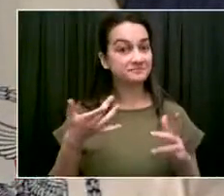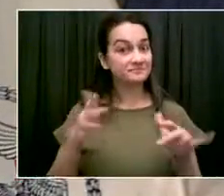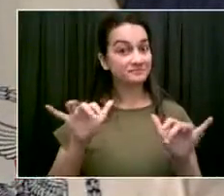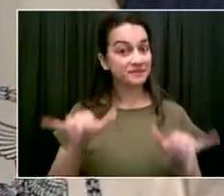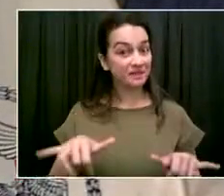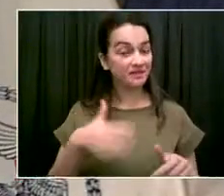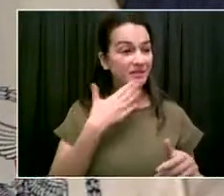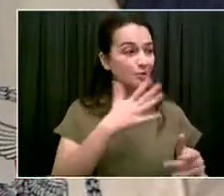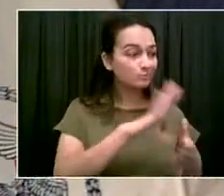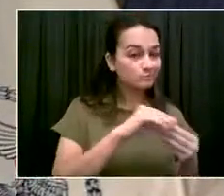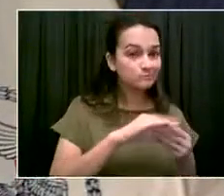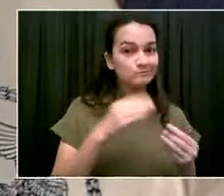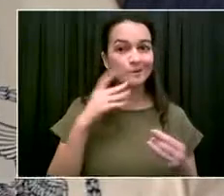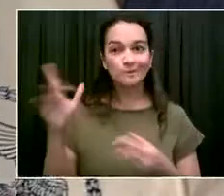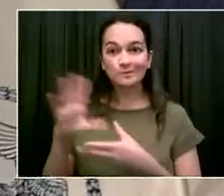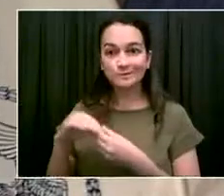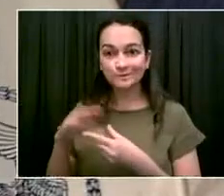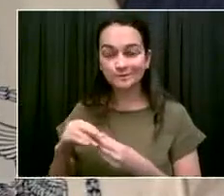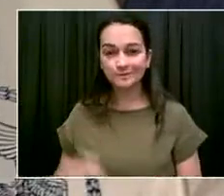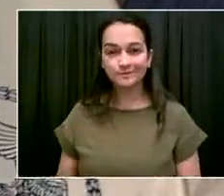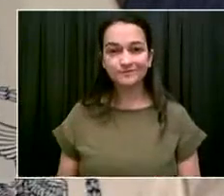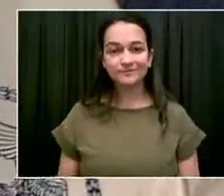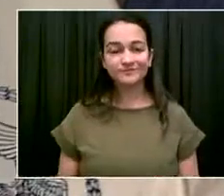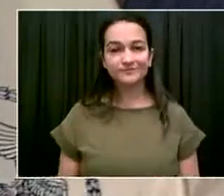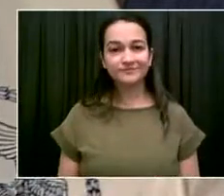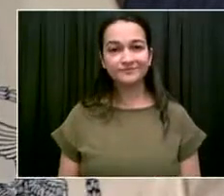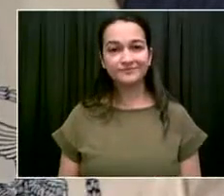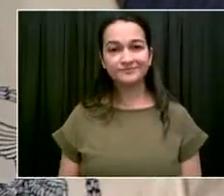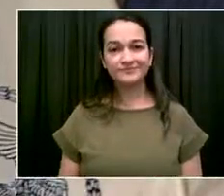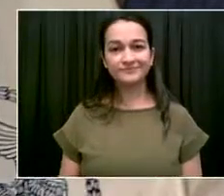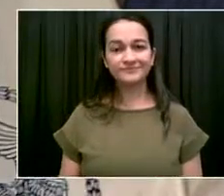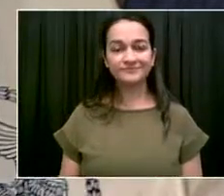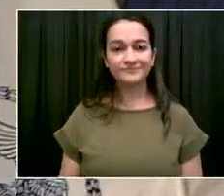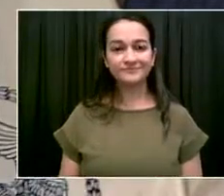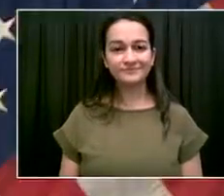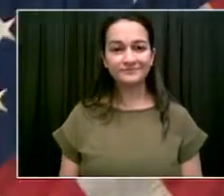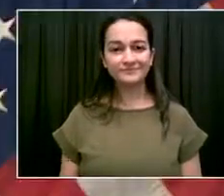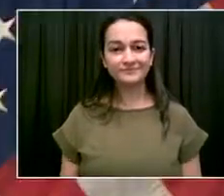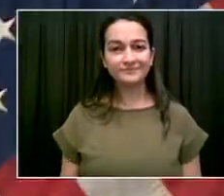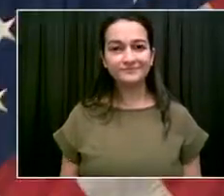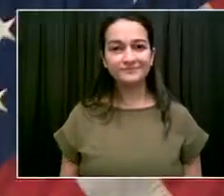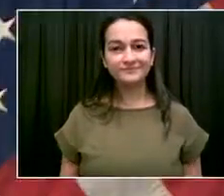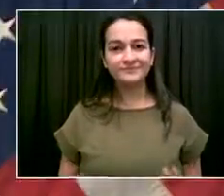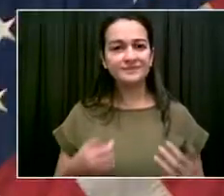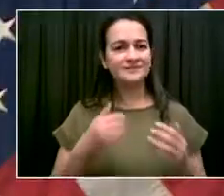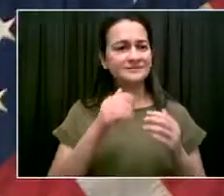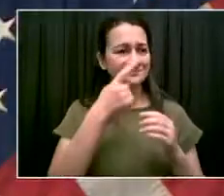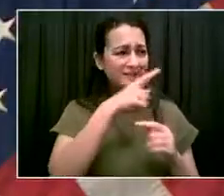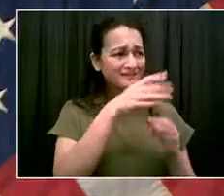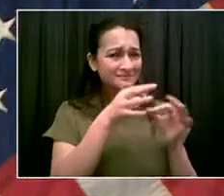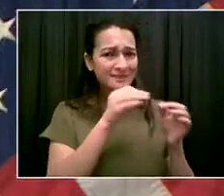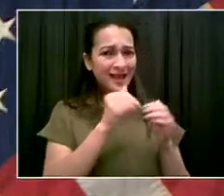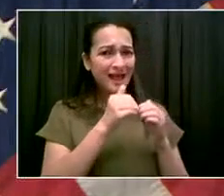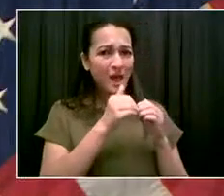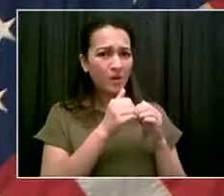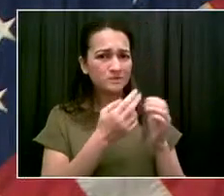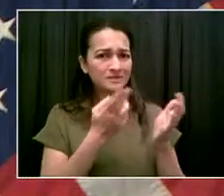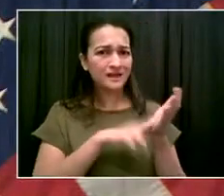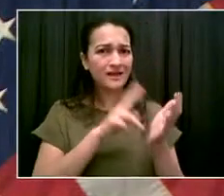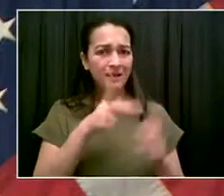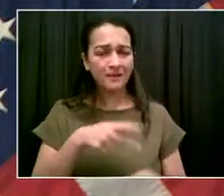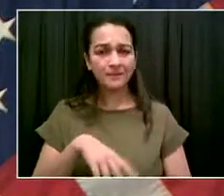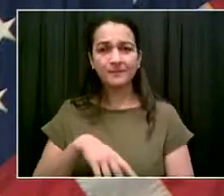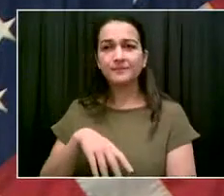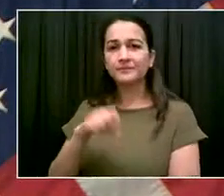We'll keep you constantly posted. Commissioner, remind people they want to sign up for updates, how they do that? Yeah, please go to nyc.gov slash